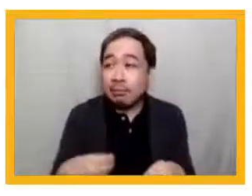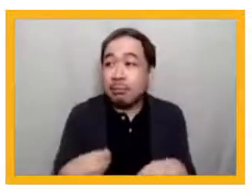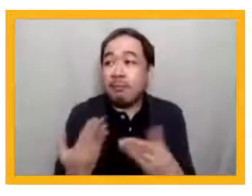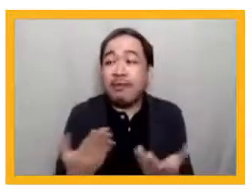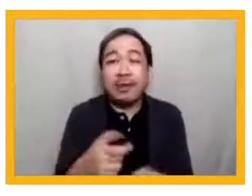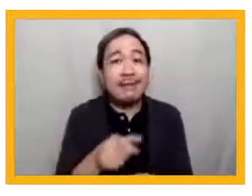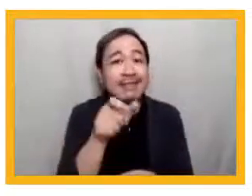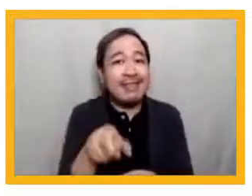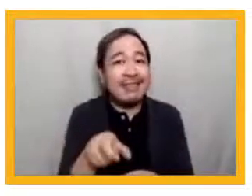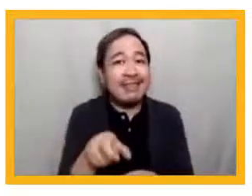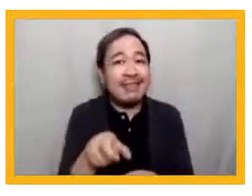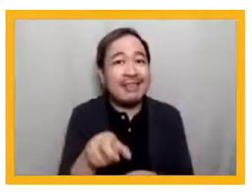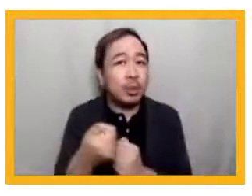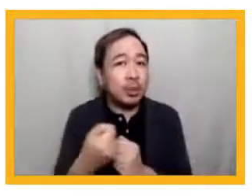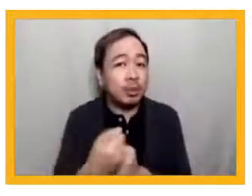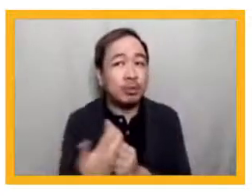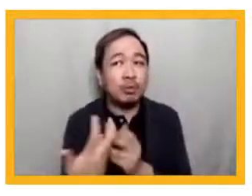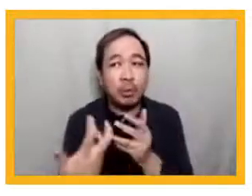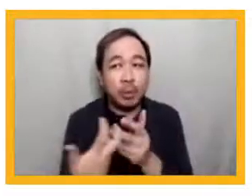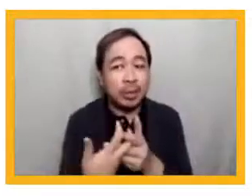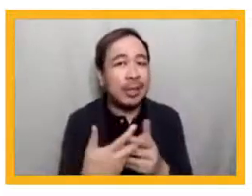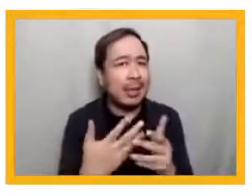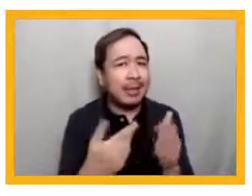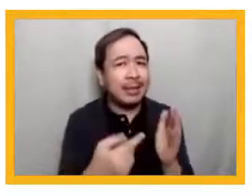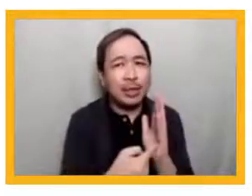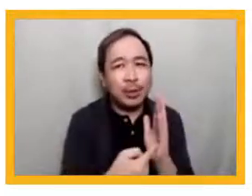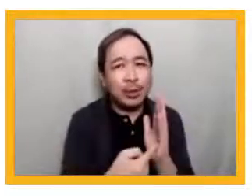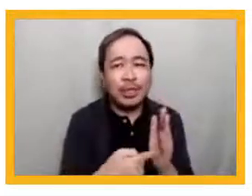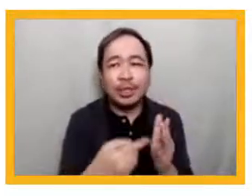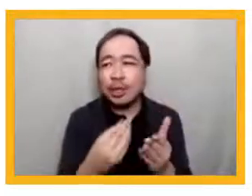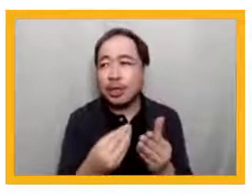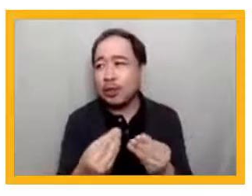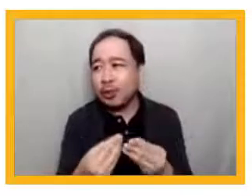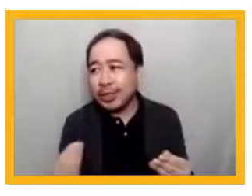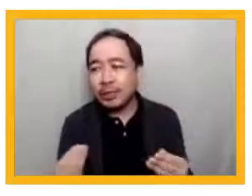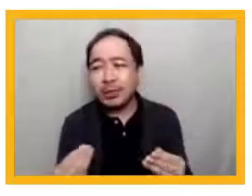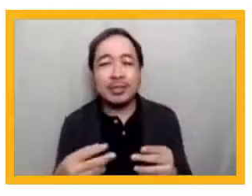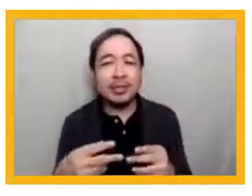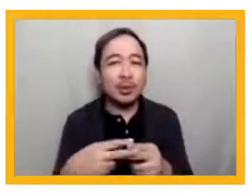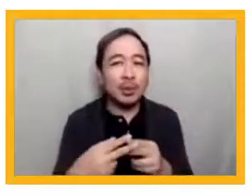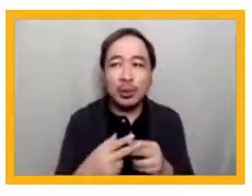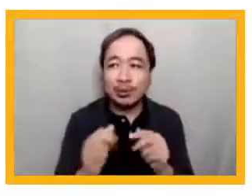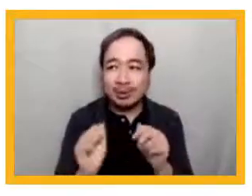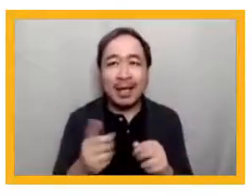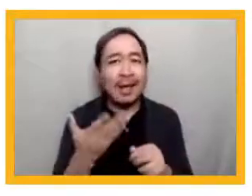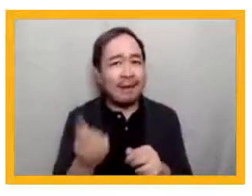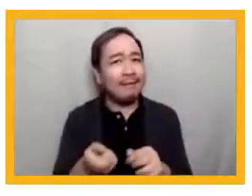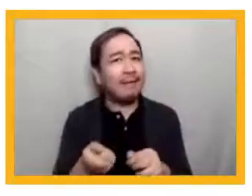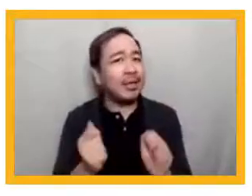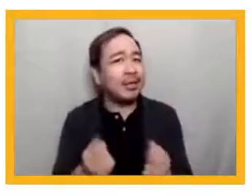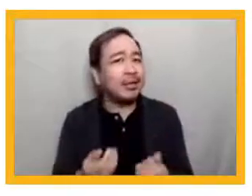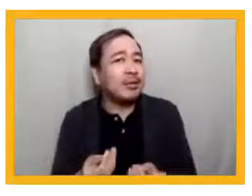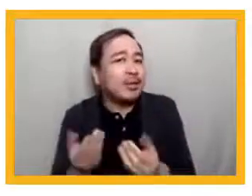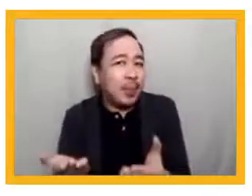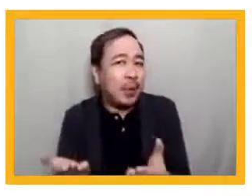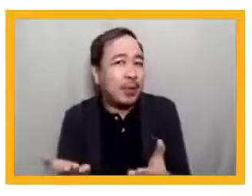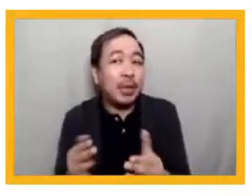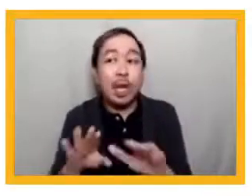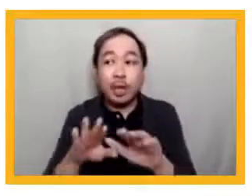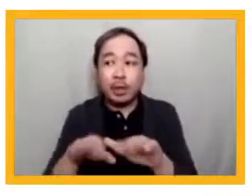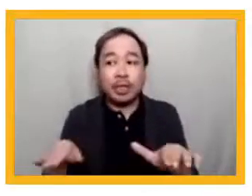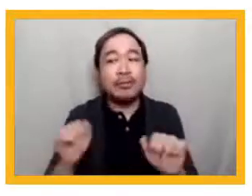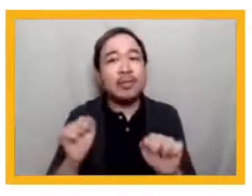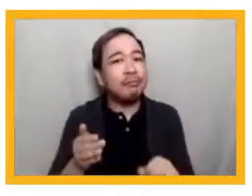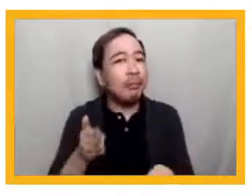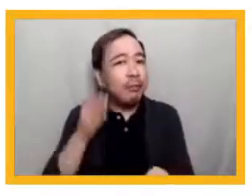who need it and are able to use the tools and technology and resources available to facilitate that, then our children thrive, become better learners,